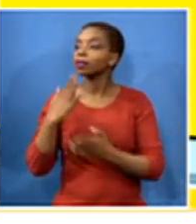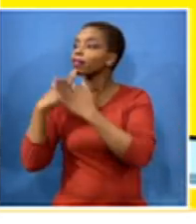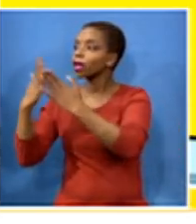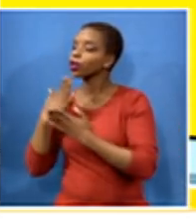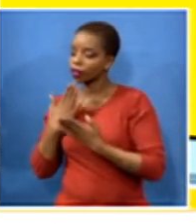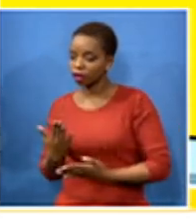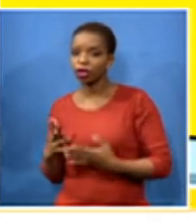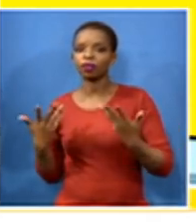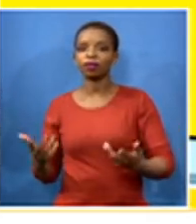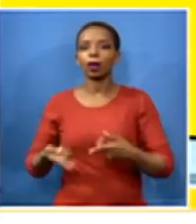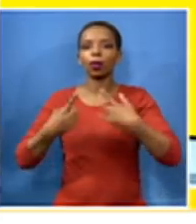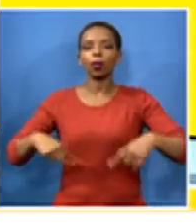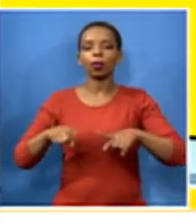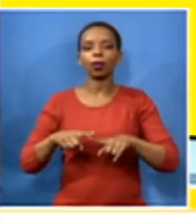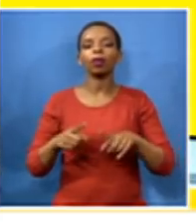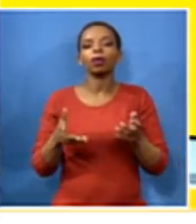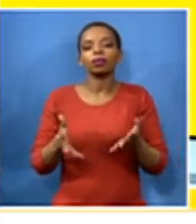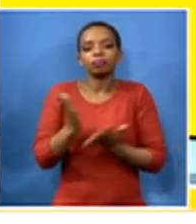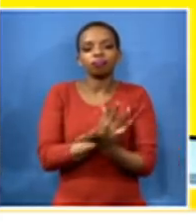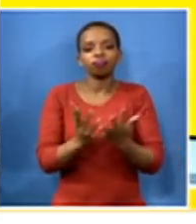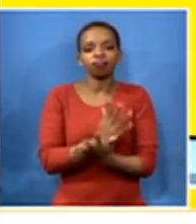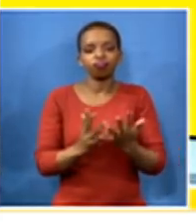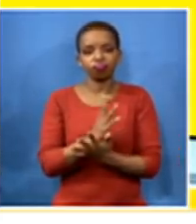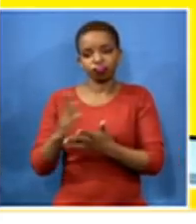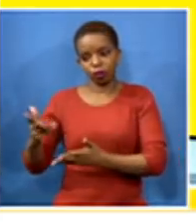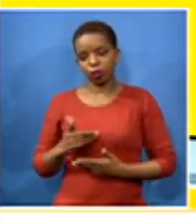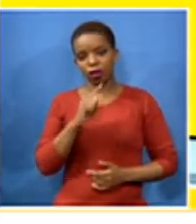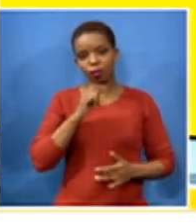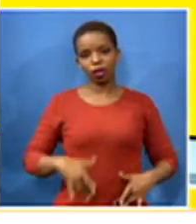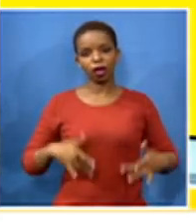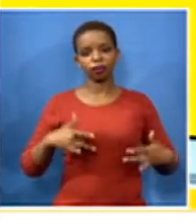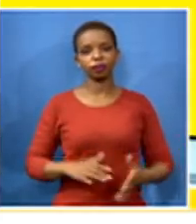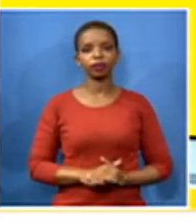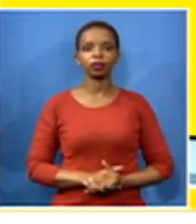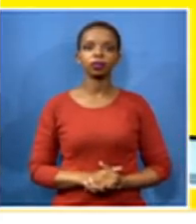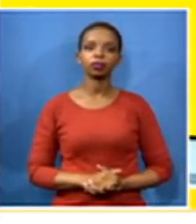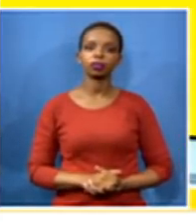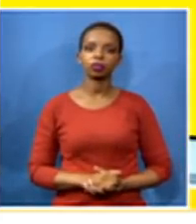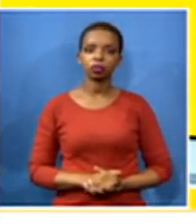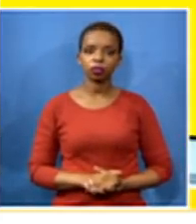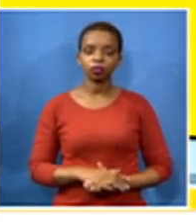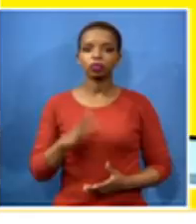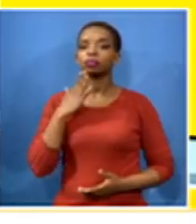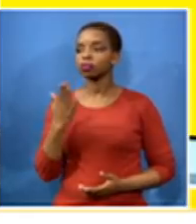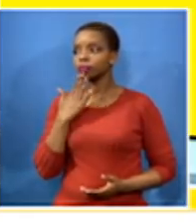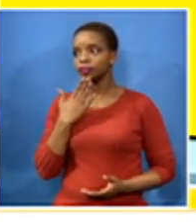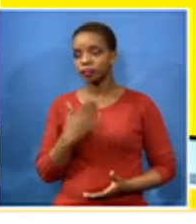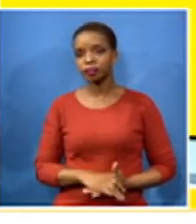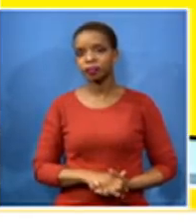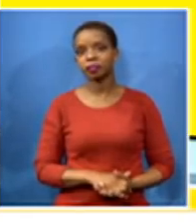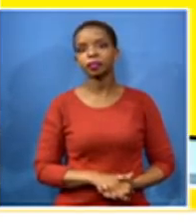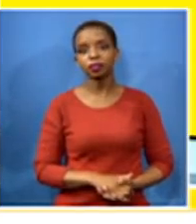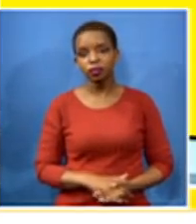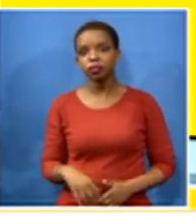basil and faranaz for now for speaking to us welcome to morning live thank you pleasure to be with you now